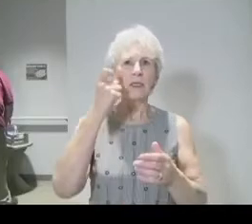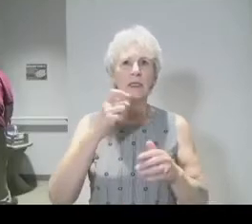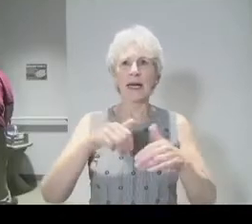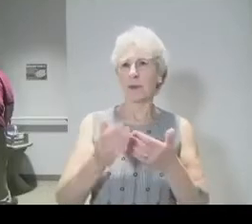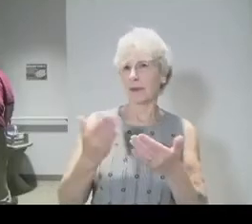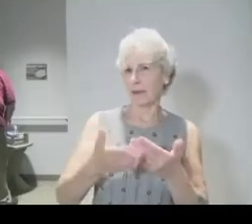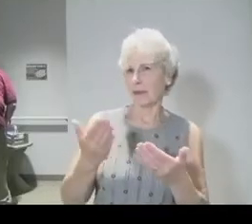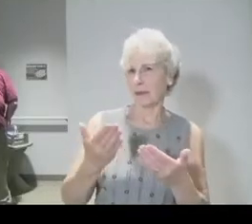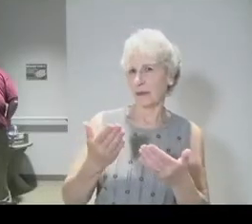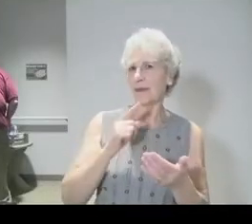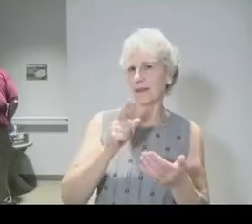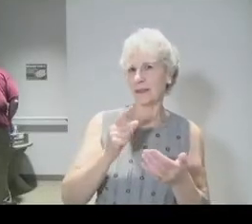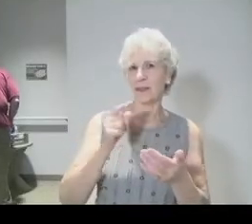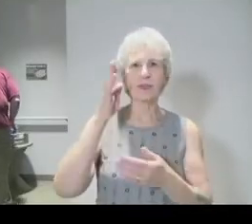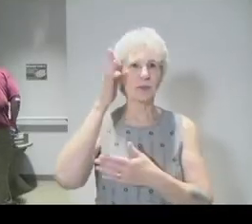easy it is to pretend.